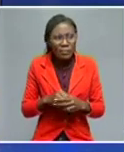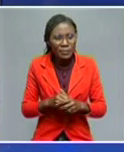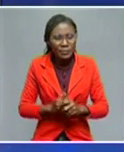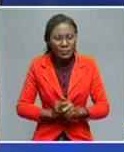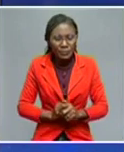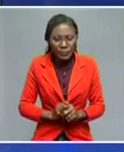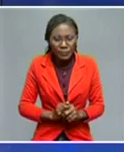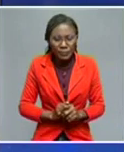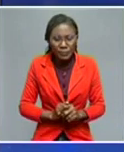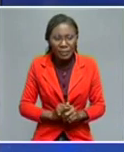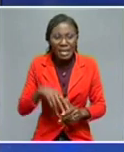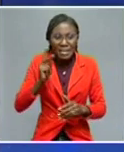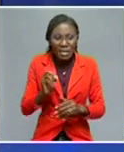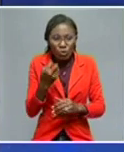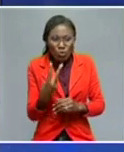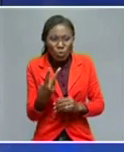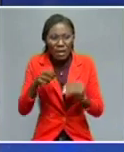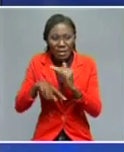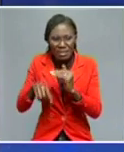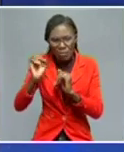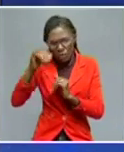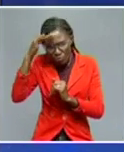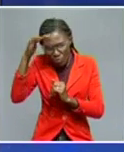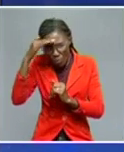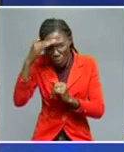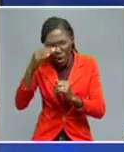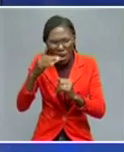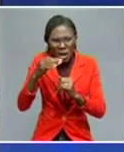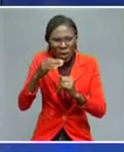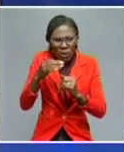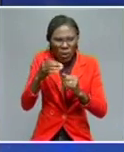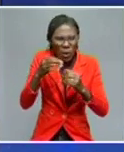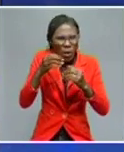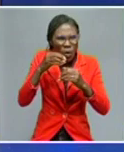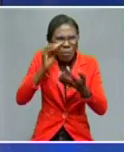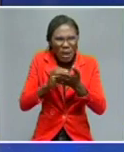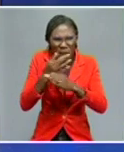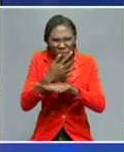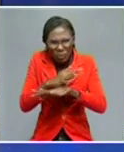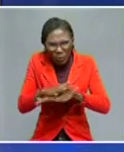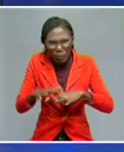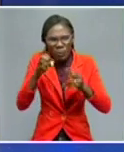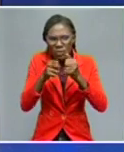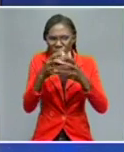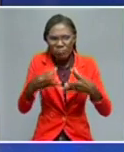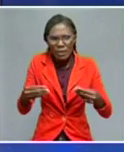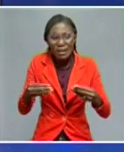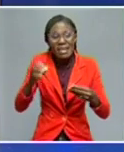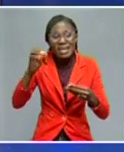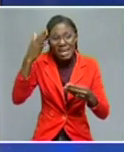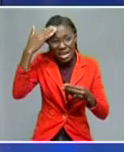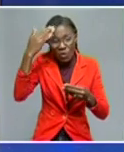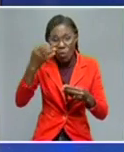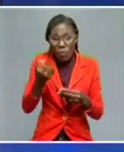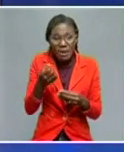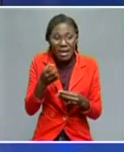And finding a lasting solution. I know our friends in Finland don't like this. But there